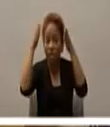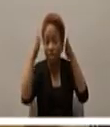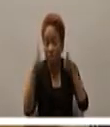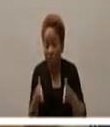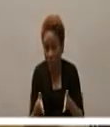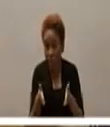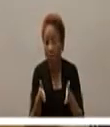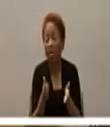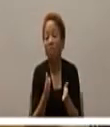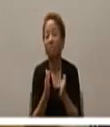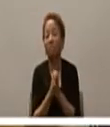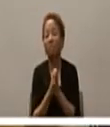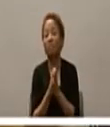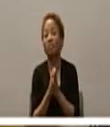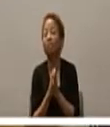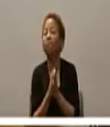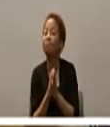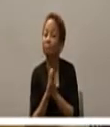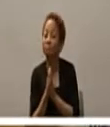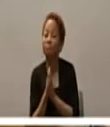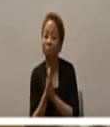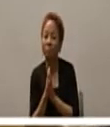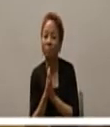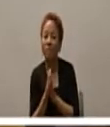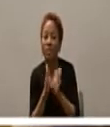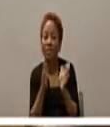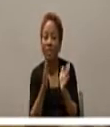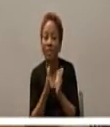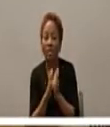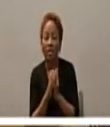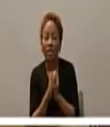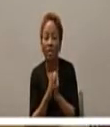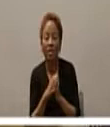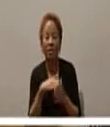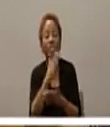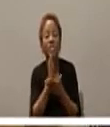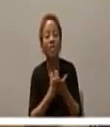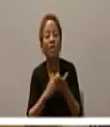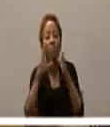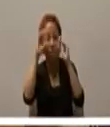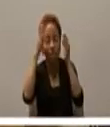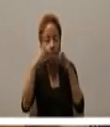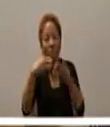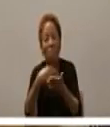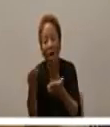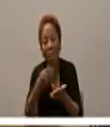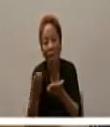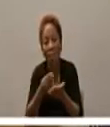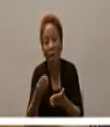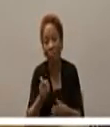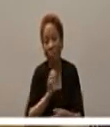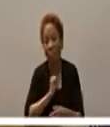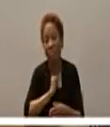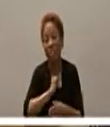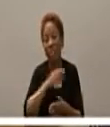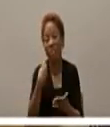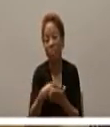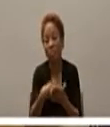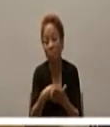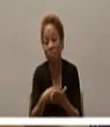the call of duty expending their own resources time great skills